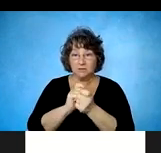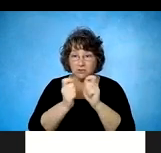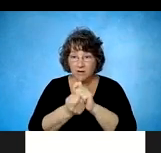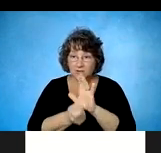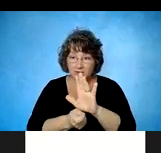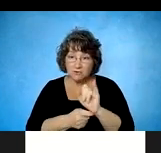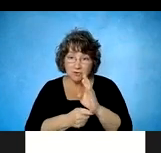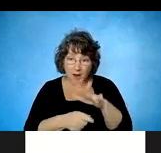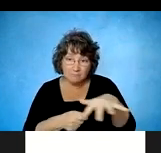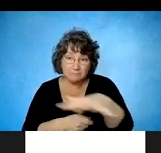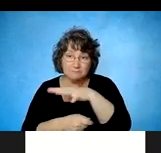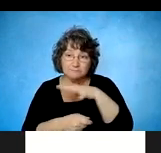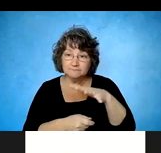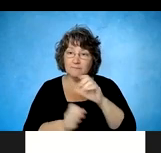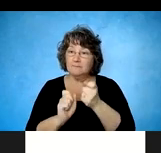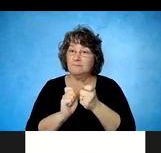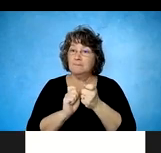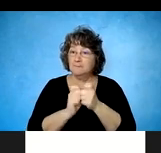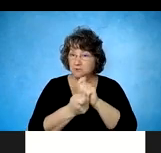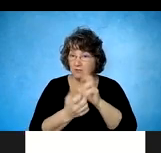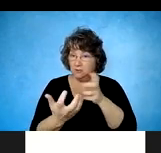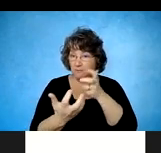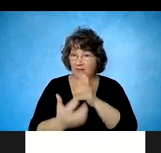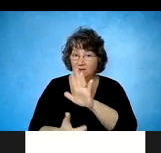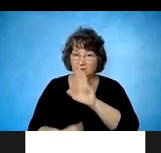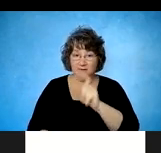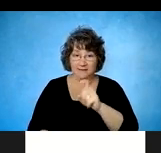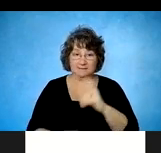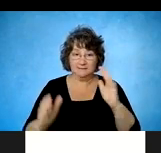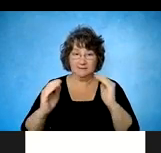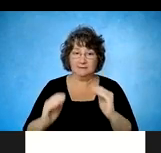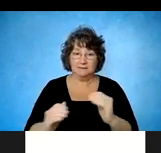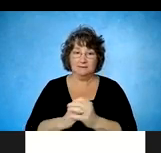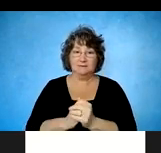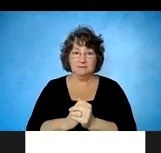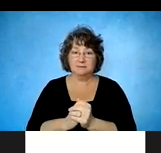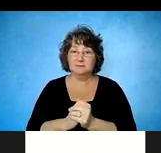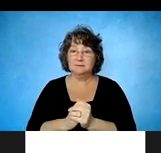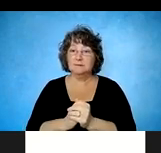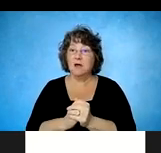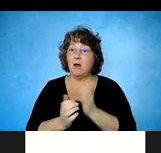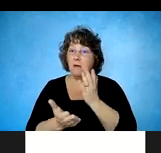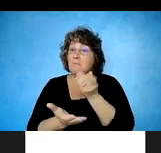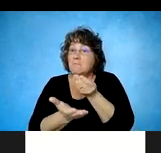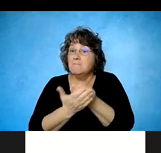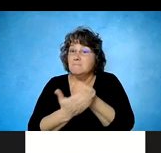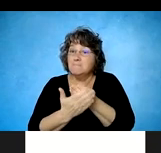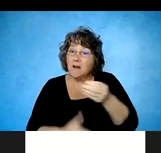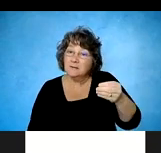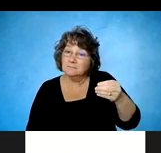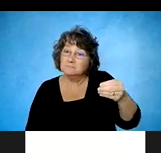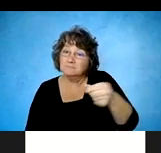through restoration services, um, travel reimbursement for some folks who had limited funds and resources to get to and from, um,